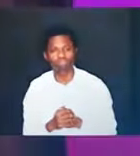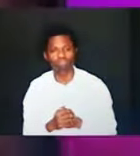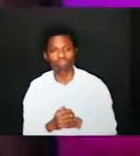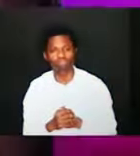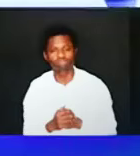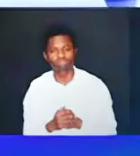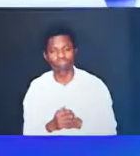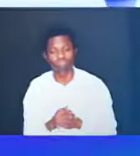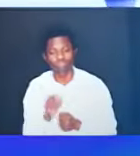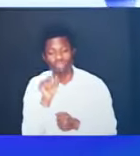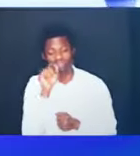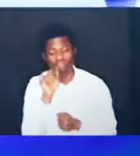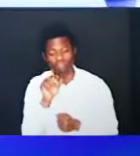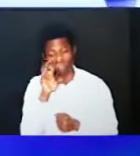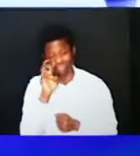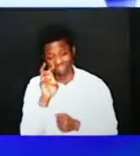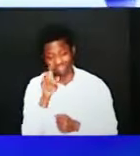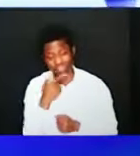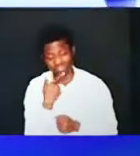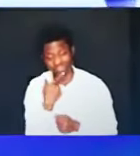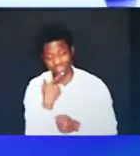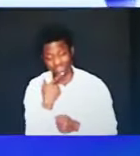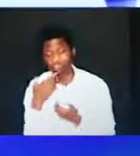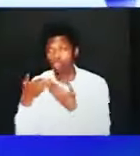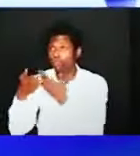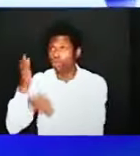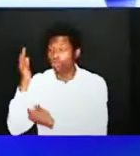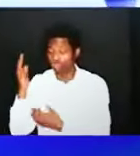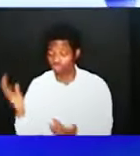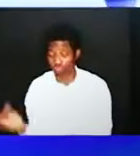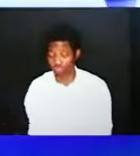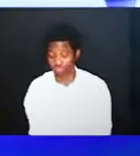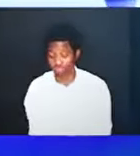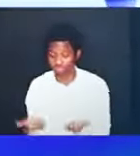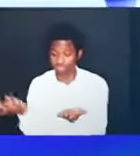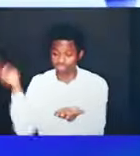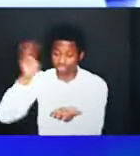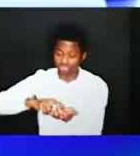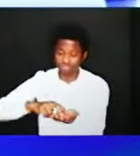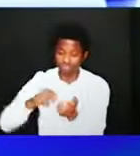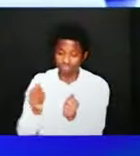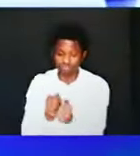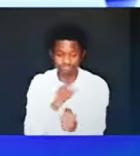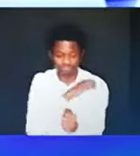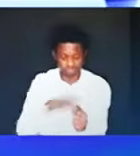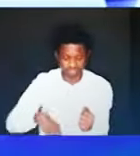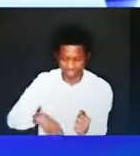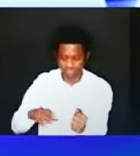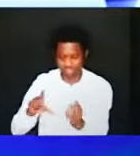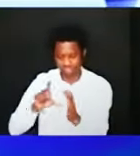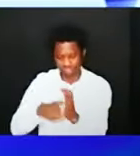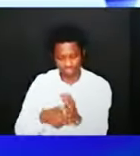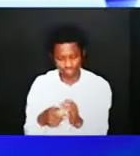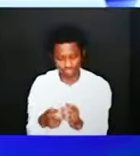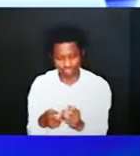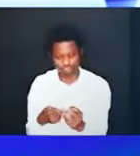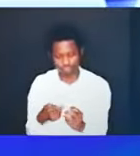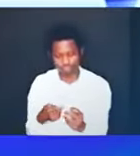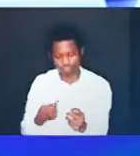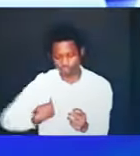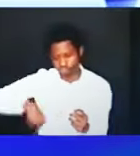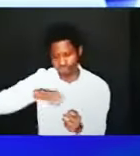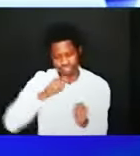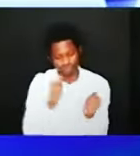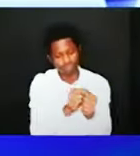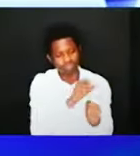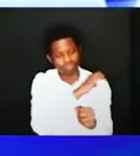and verse 6 says that and god raised us up with christ and seated us with him in the heavenly realms in christ